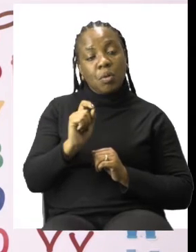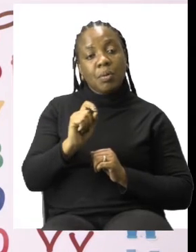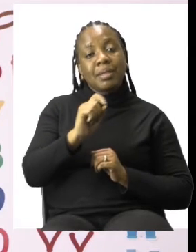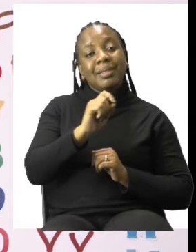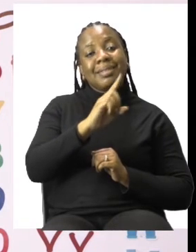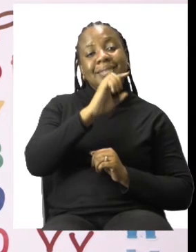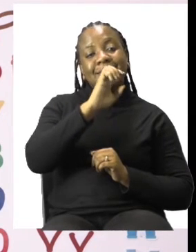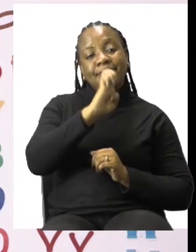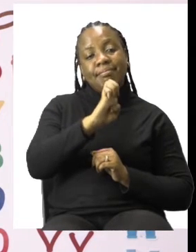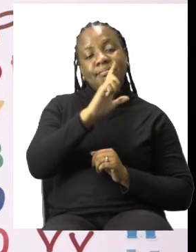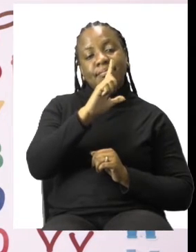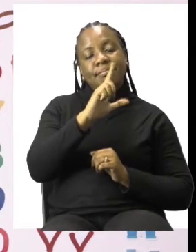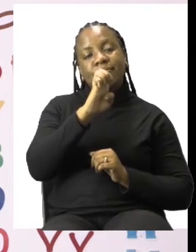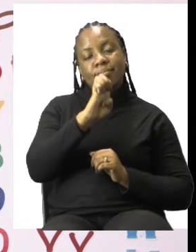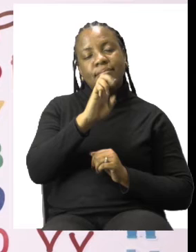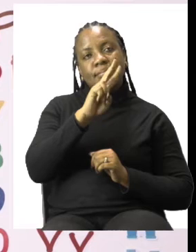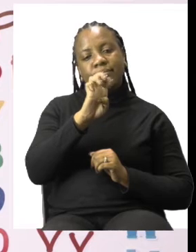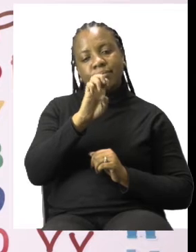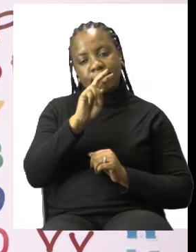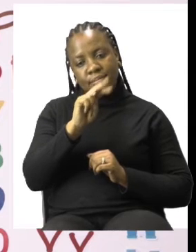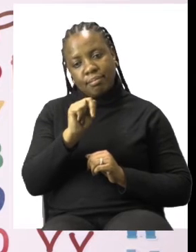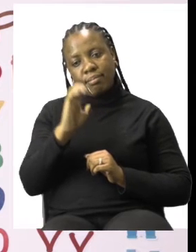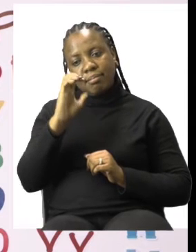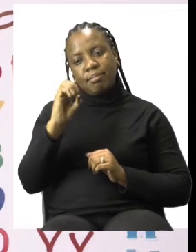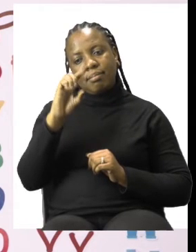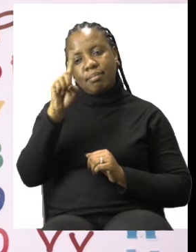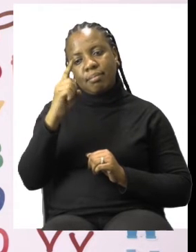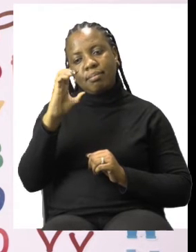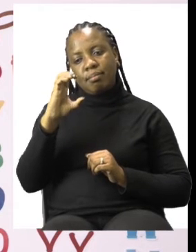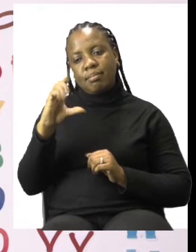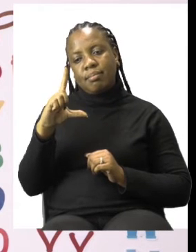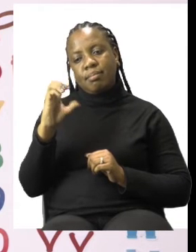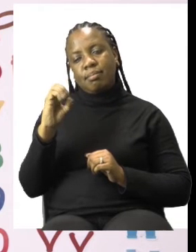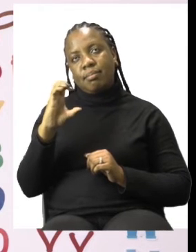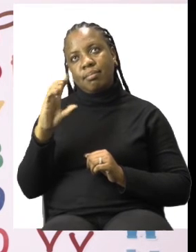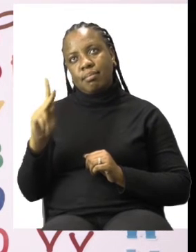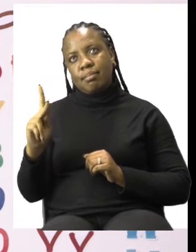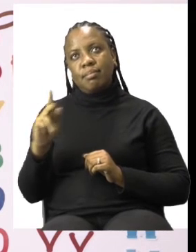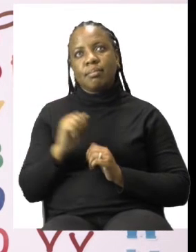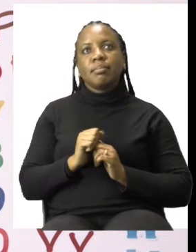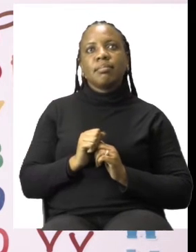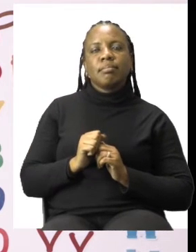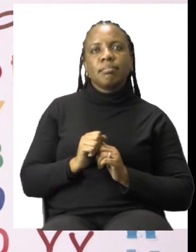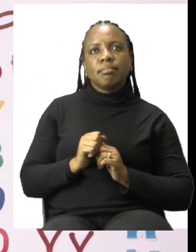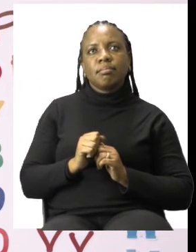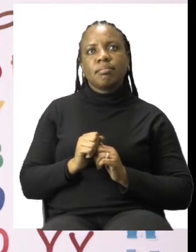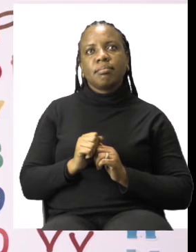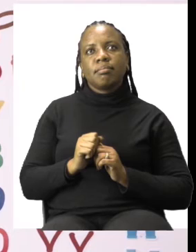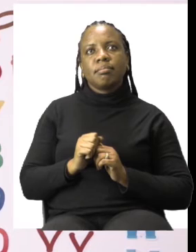'clock. Let's do the next one. Let's take a look at what the next one looks like.